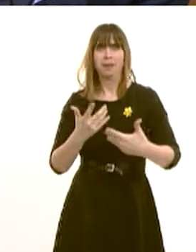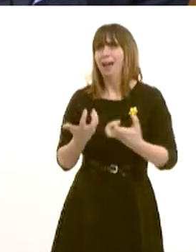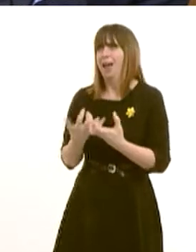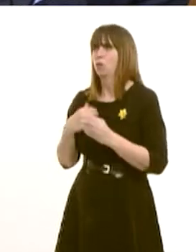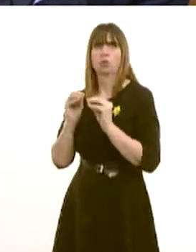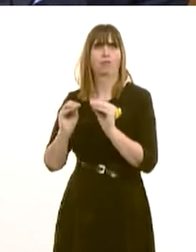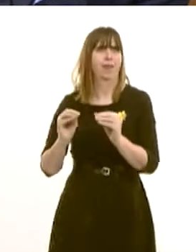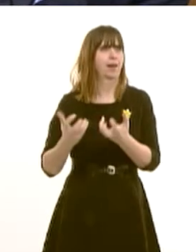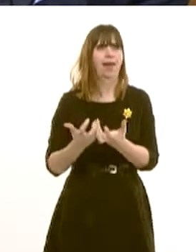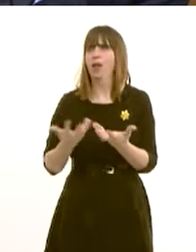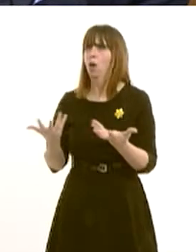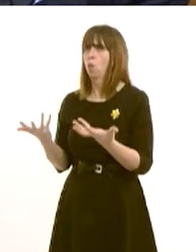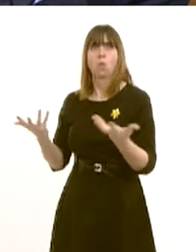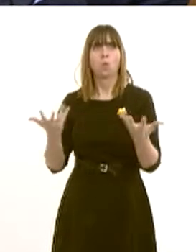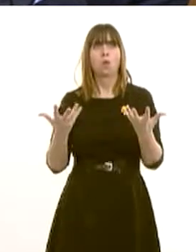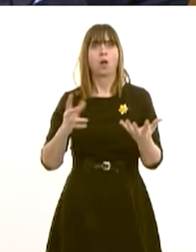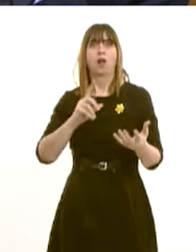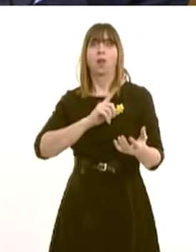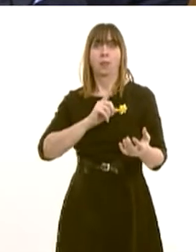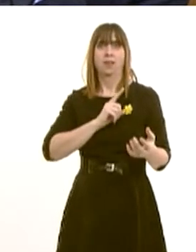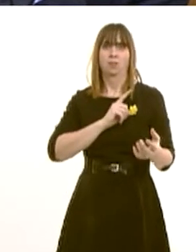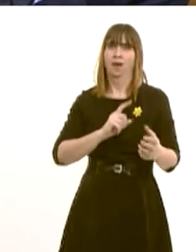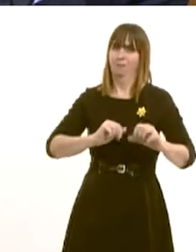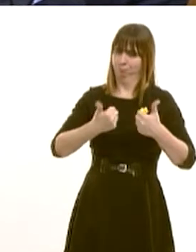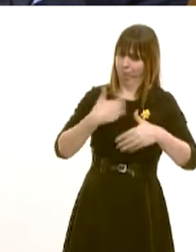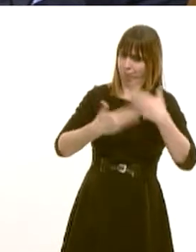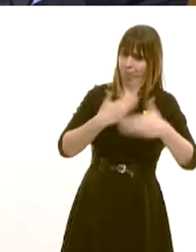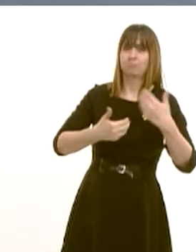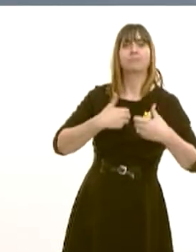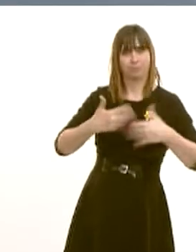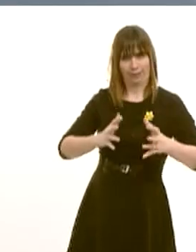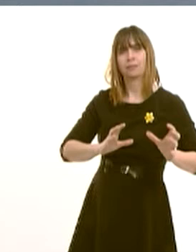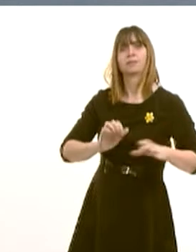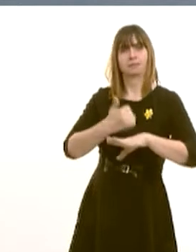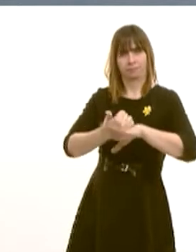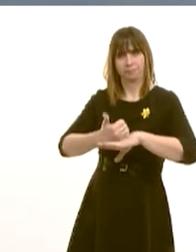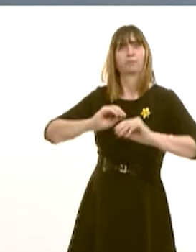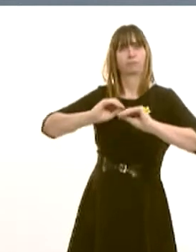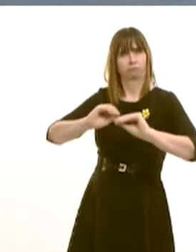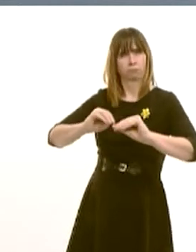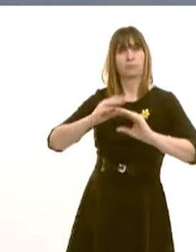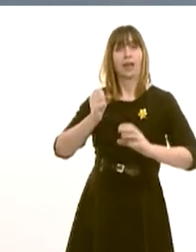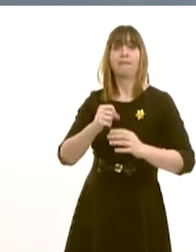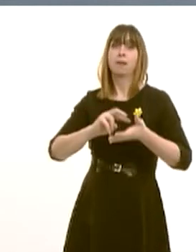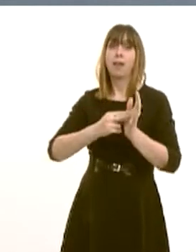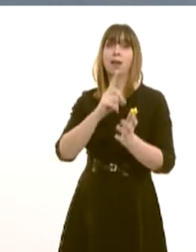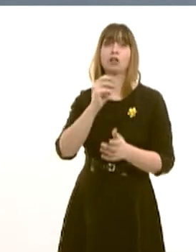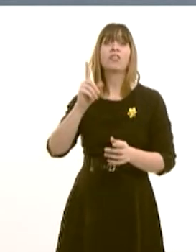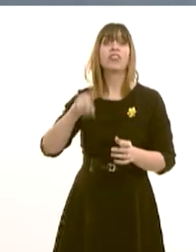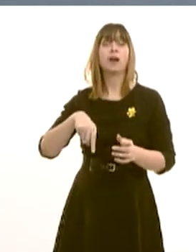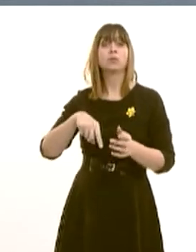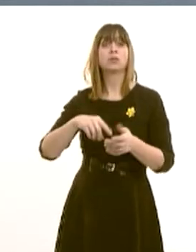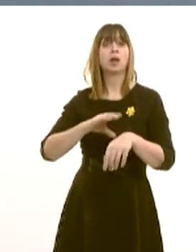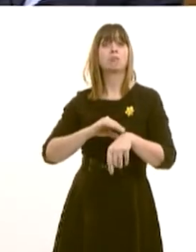money to train them. And that's why Jobs Growth Wales was so successful. And, of course, as a member will be aware, we have plans to create 100,000 apprenticeships for